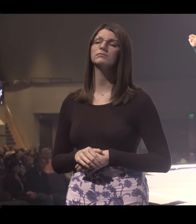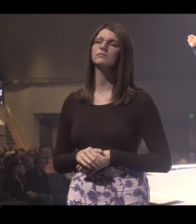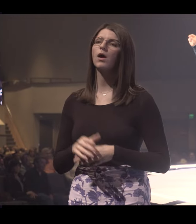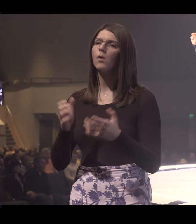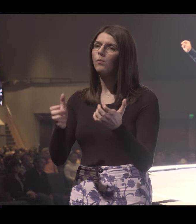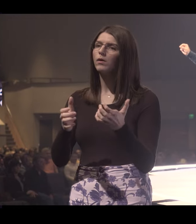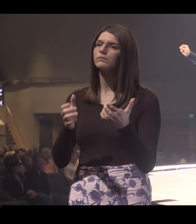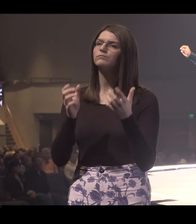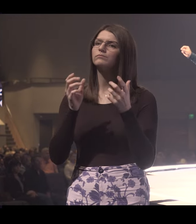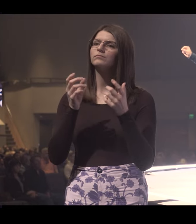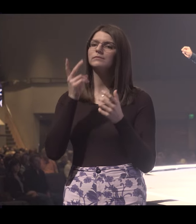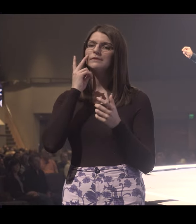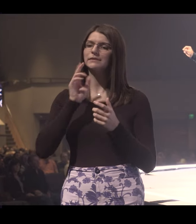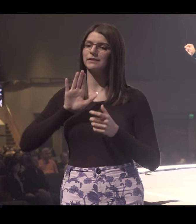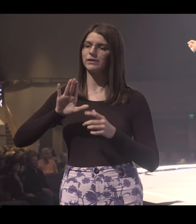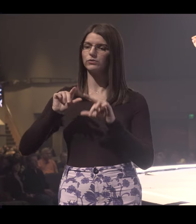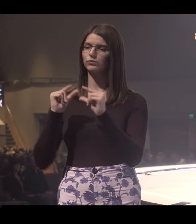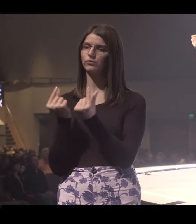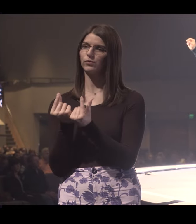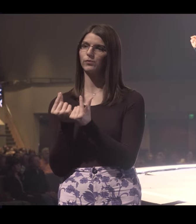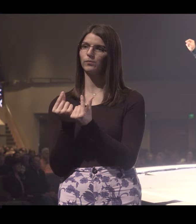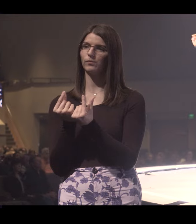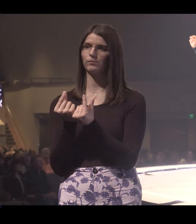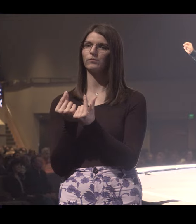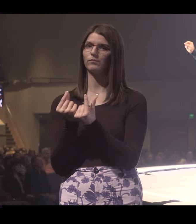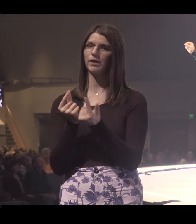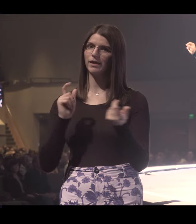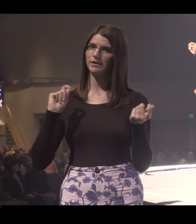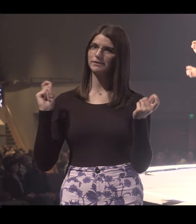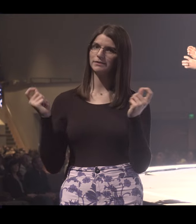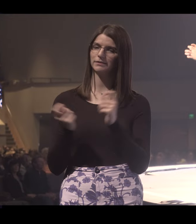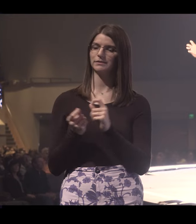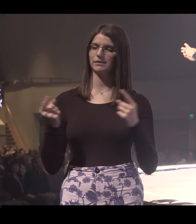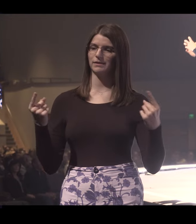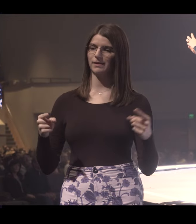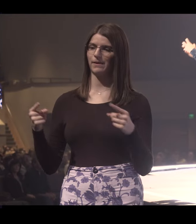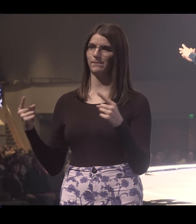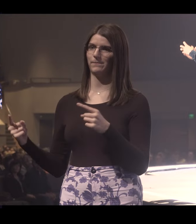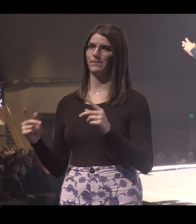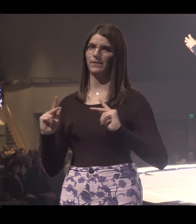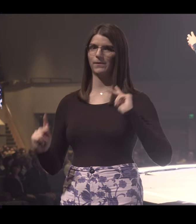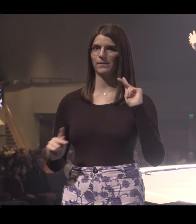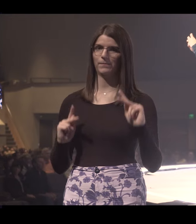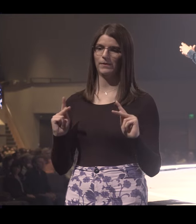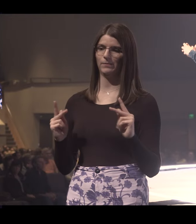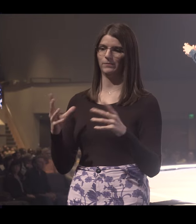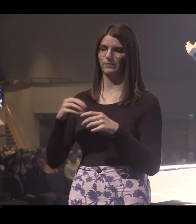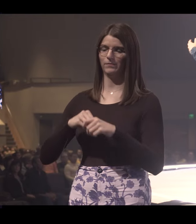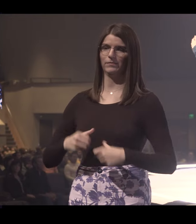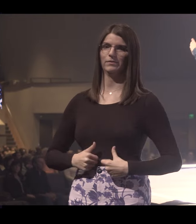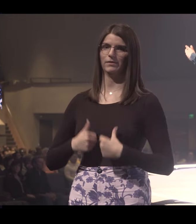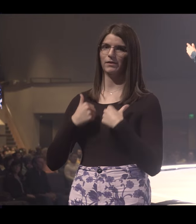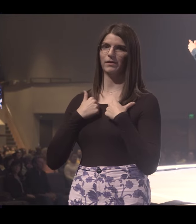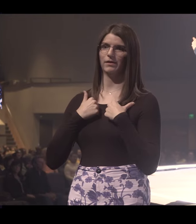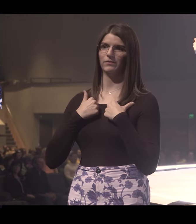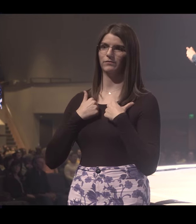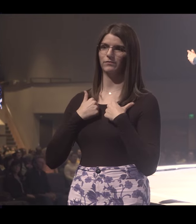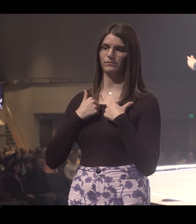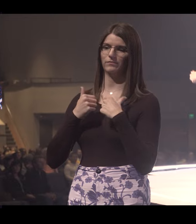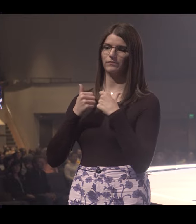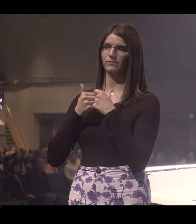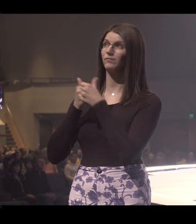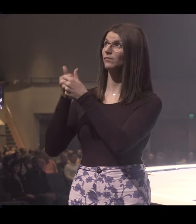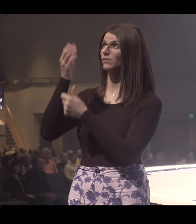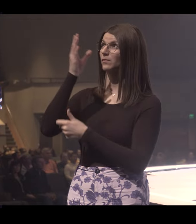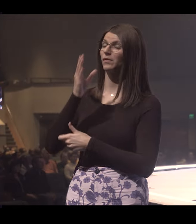And I want you to see his group and the change that's happening from people doing life and community with